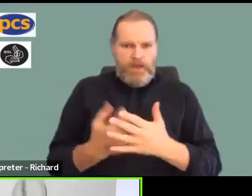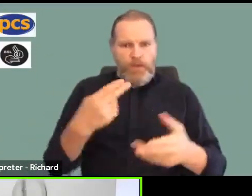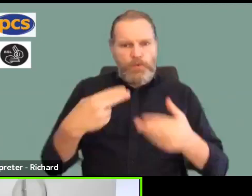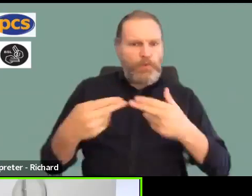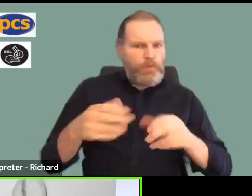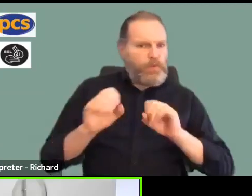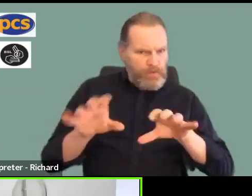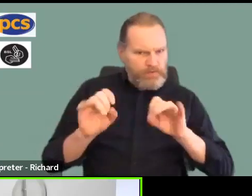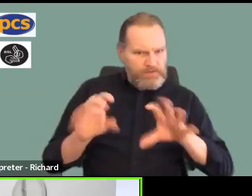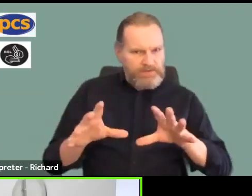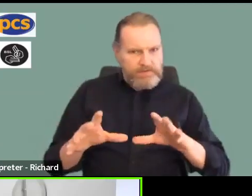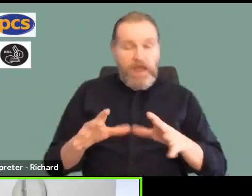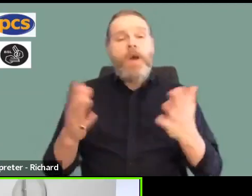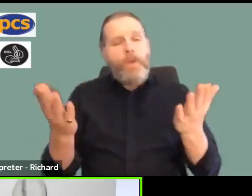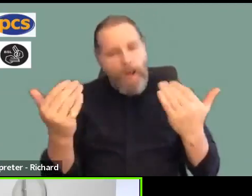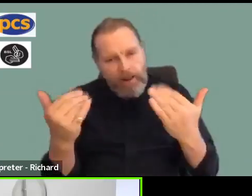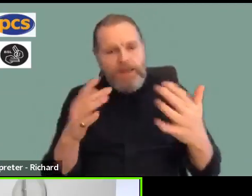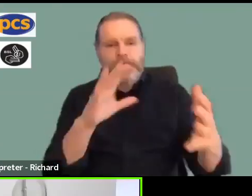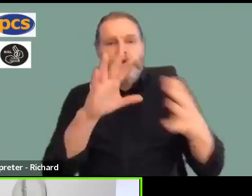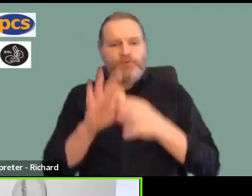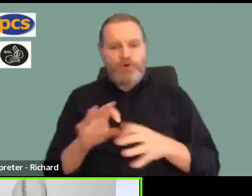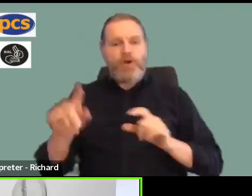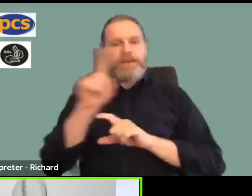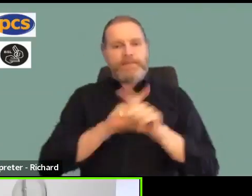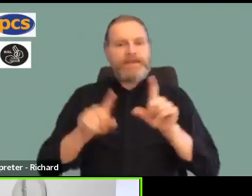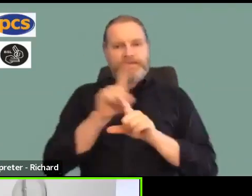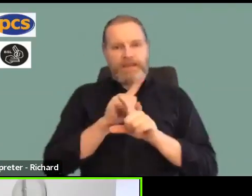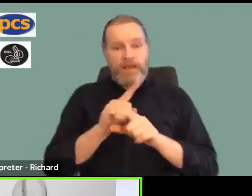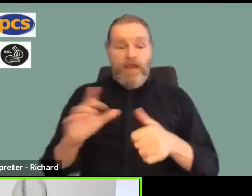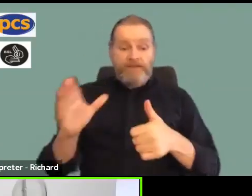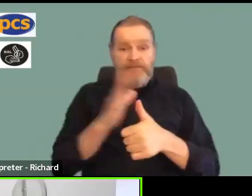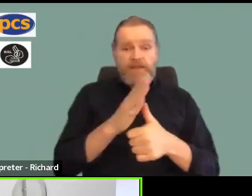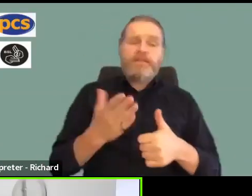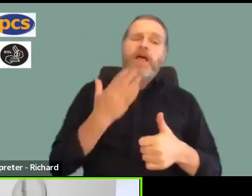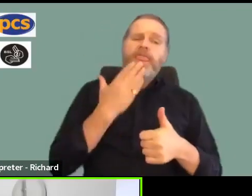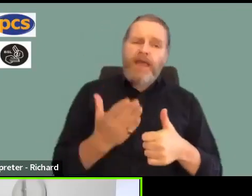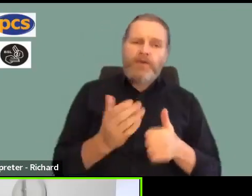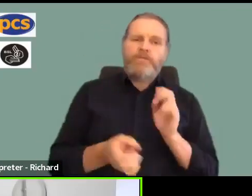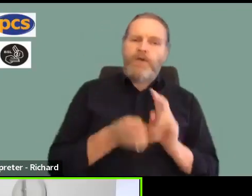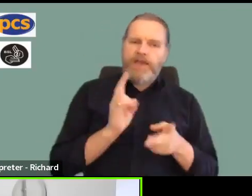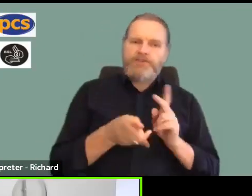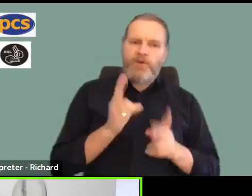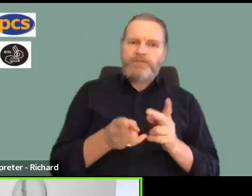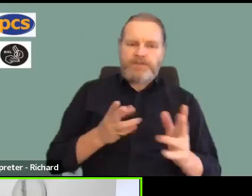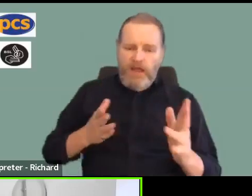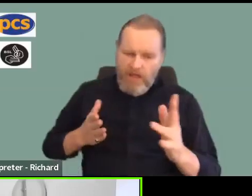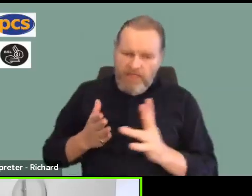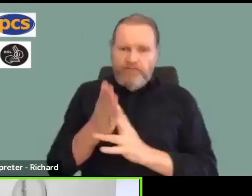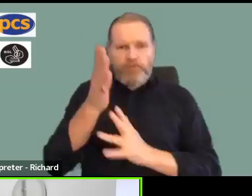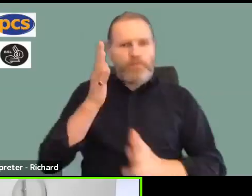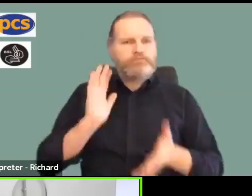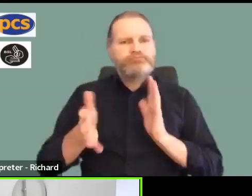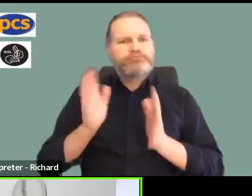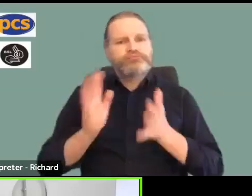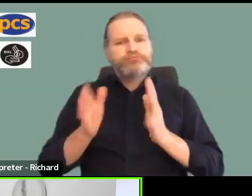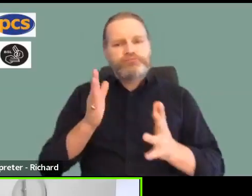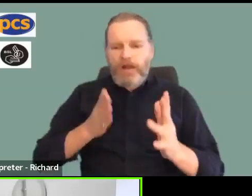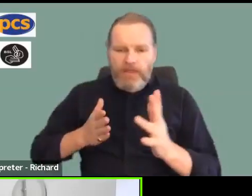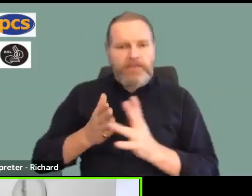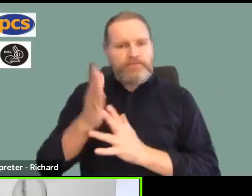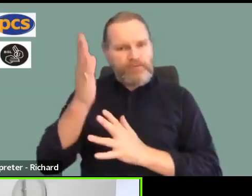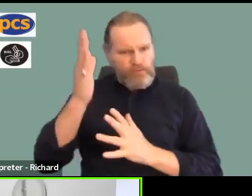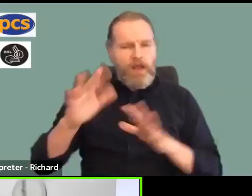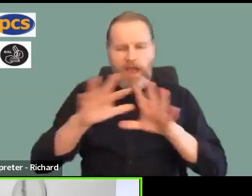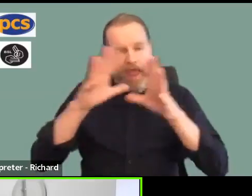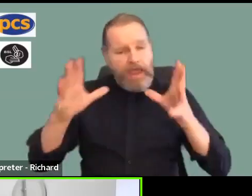and just a big thanks in advance to Richard, our interpreter, who is going to be making sure that the event